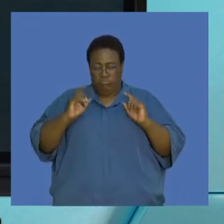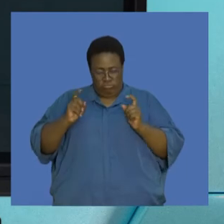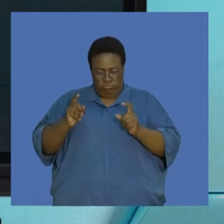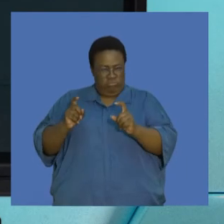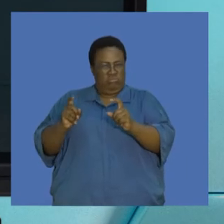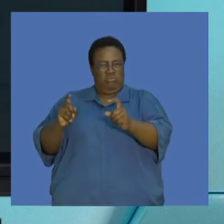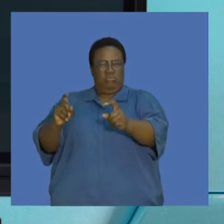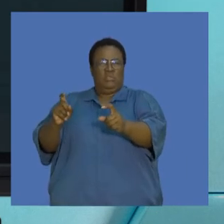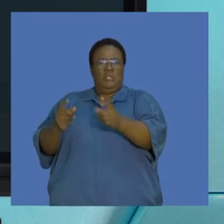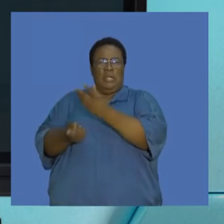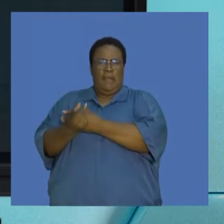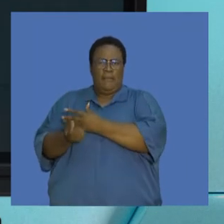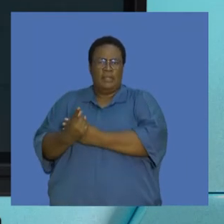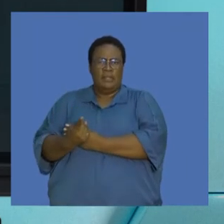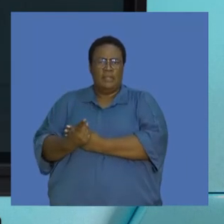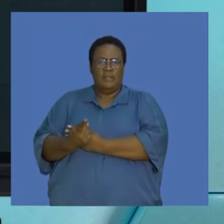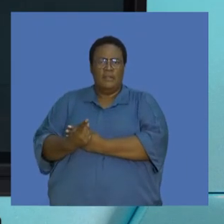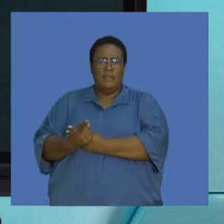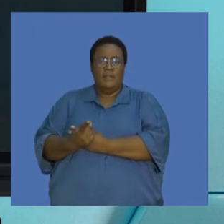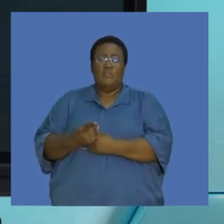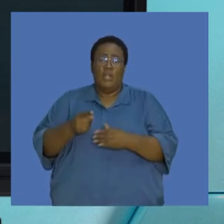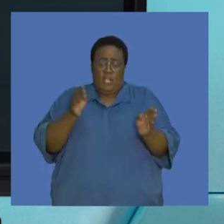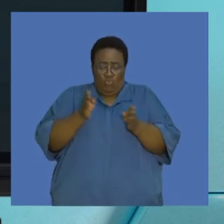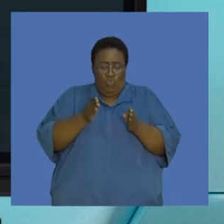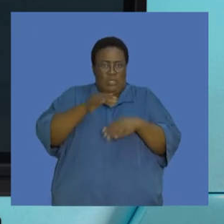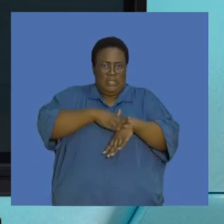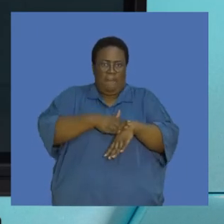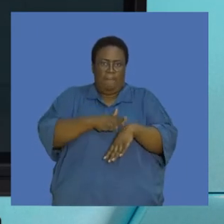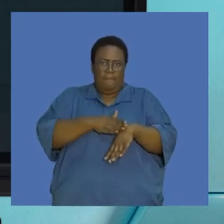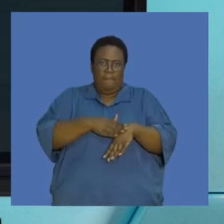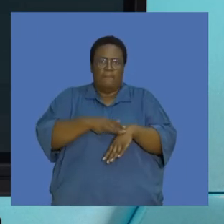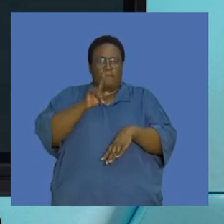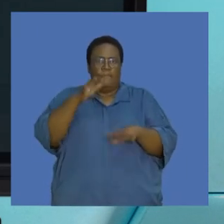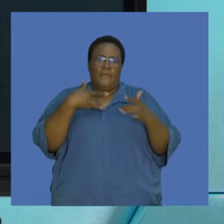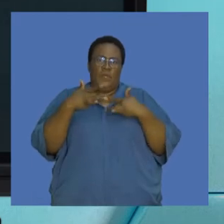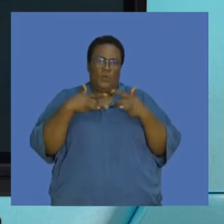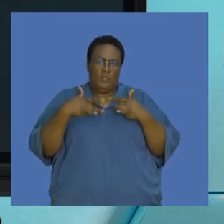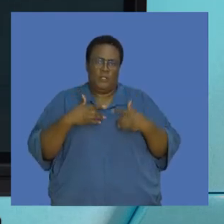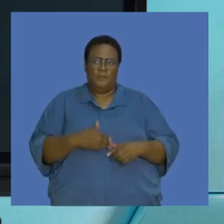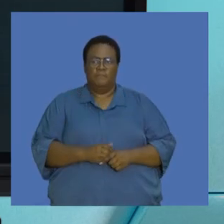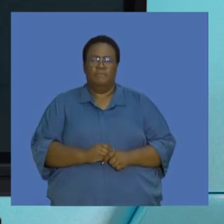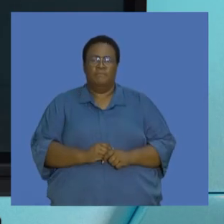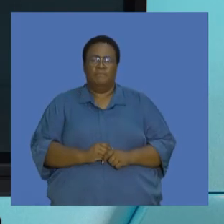history of earth. This rapid change is occurring over a short period of time and that is a concern.